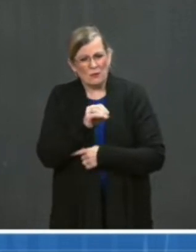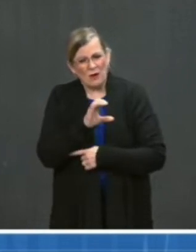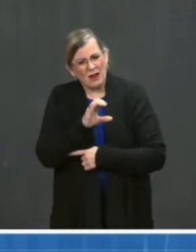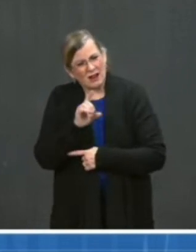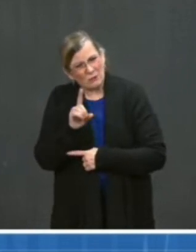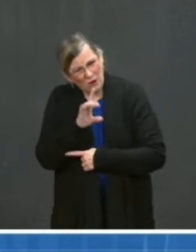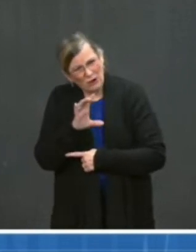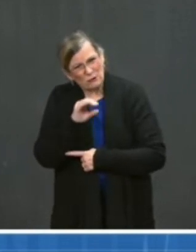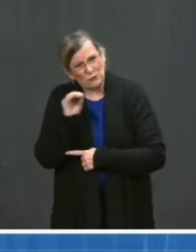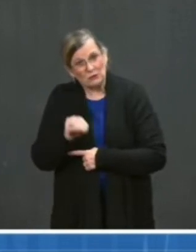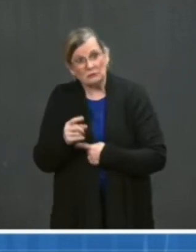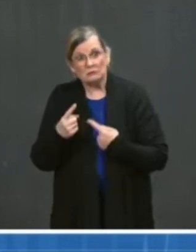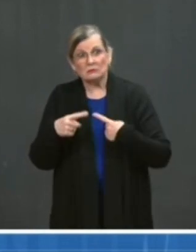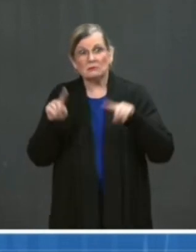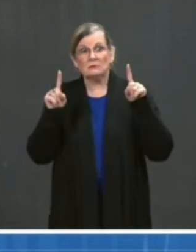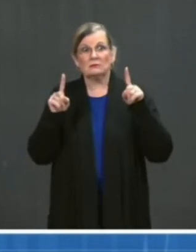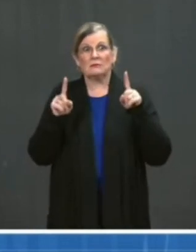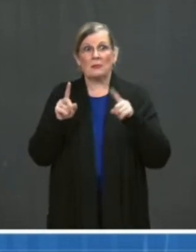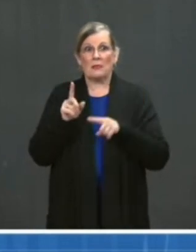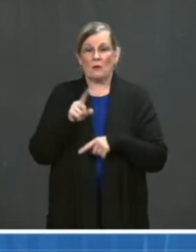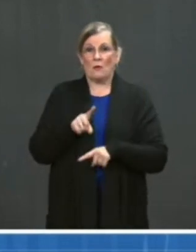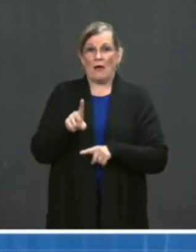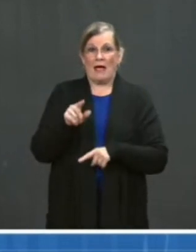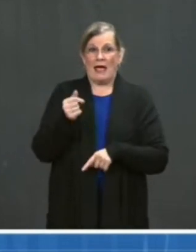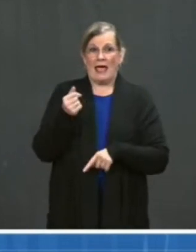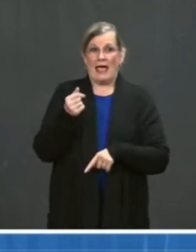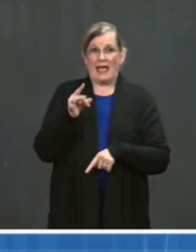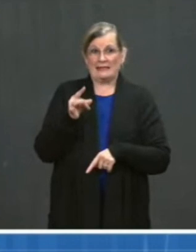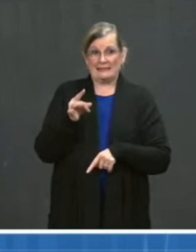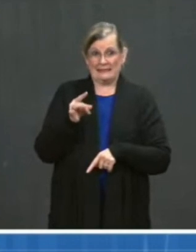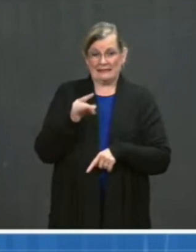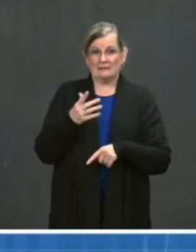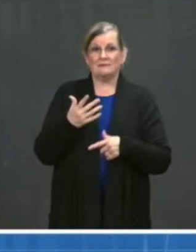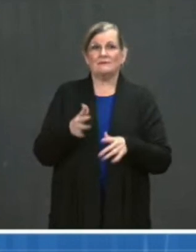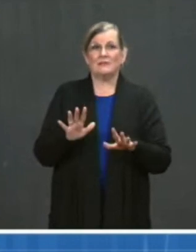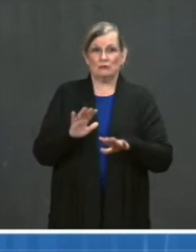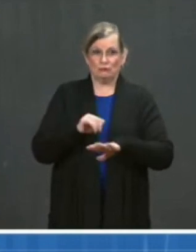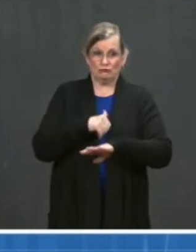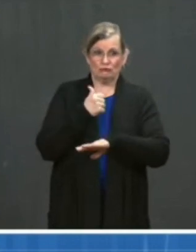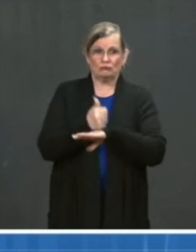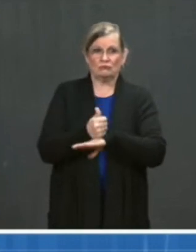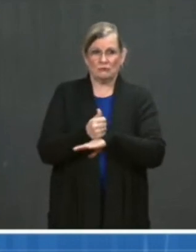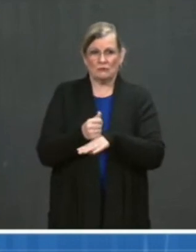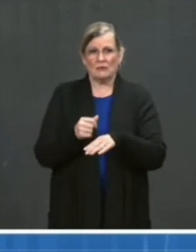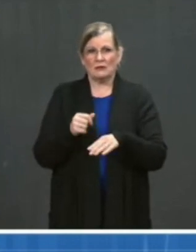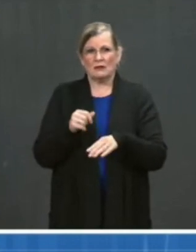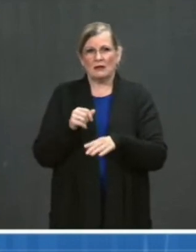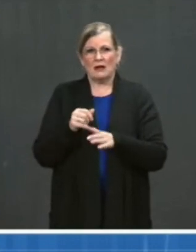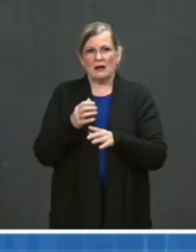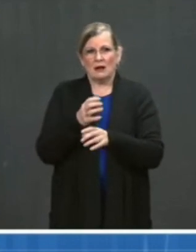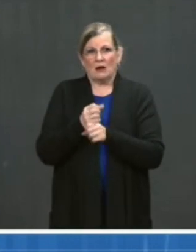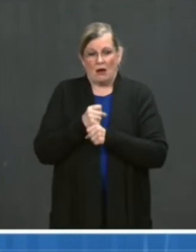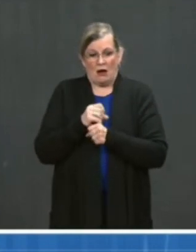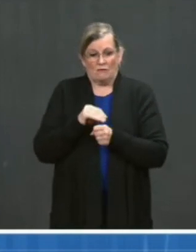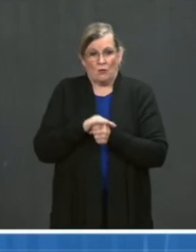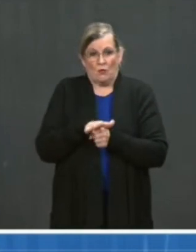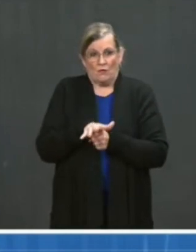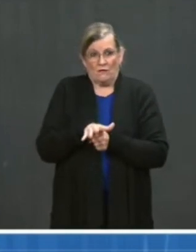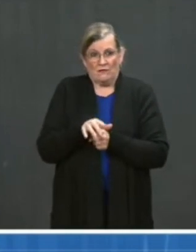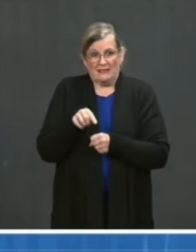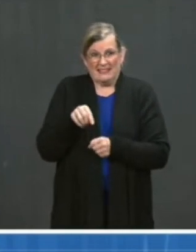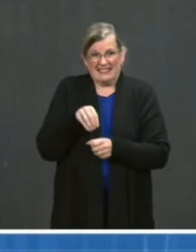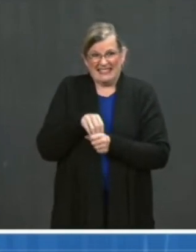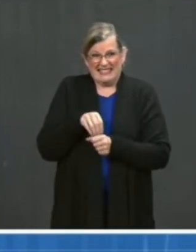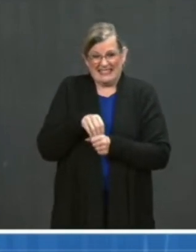which 18 cases of COVID-19 was seen in the placebo group, and again, no cases in the vaccine